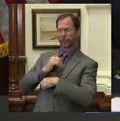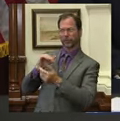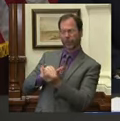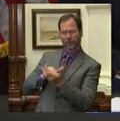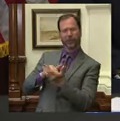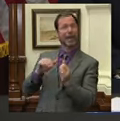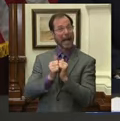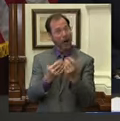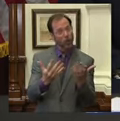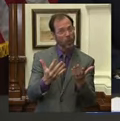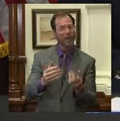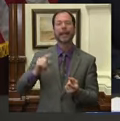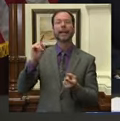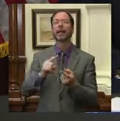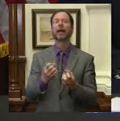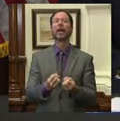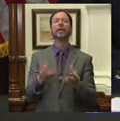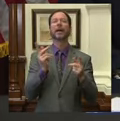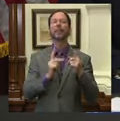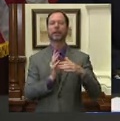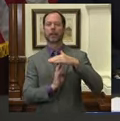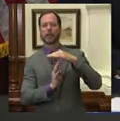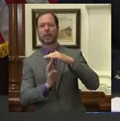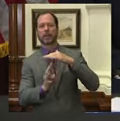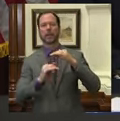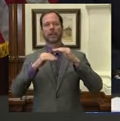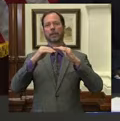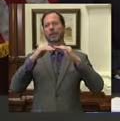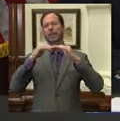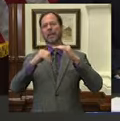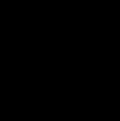am limiting occupancy to no more than 25%.